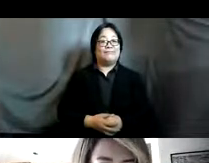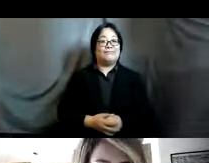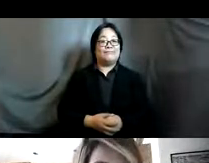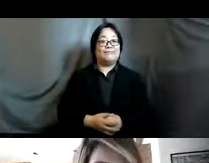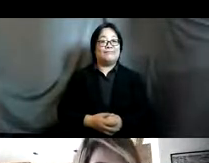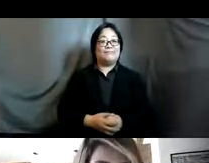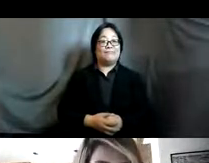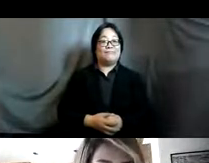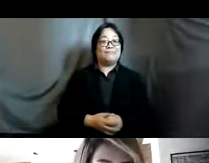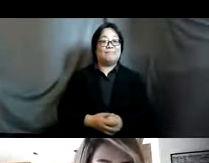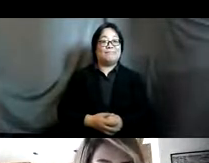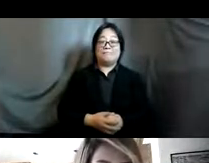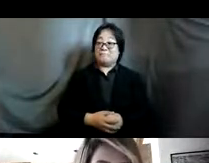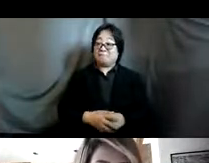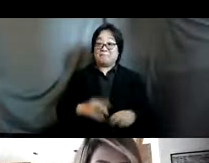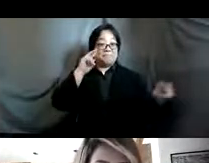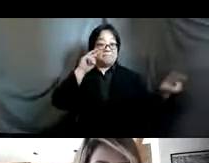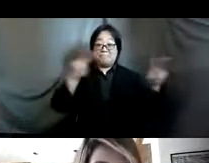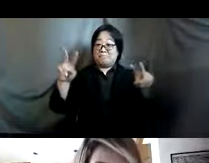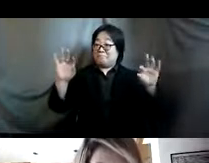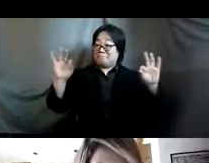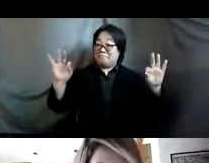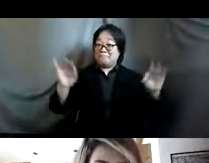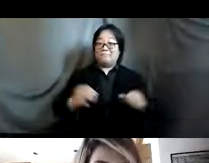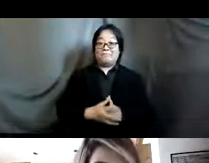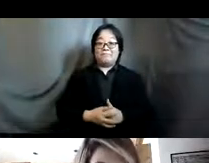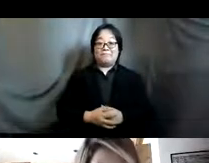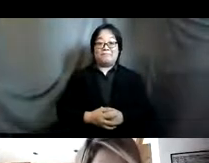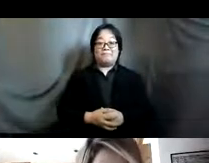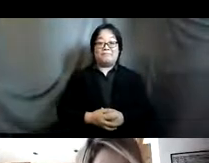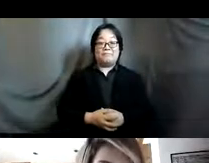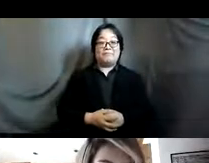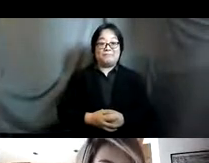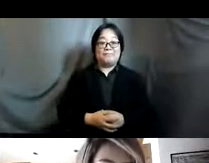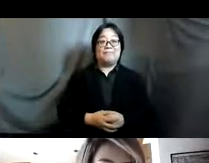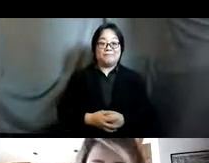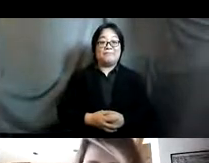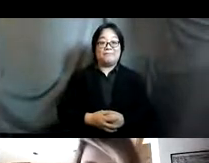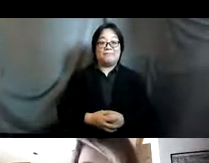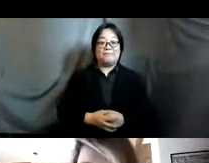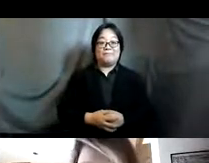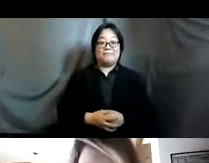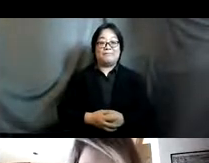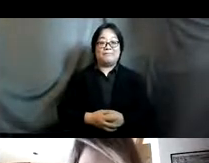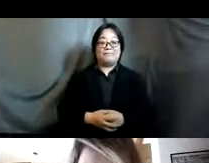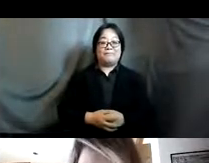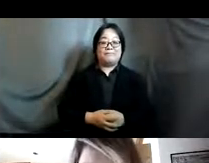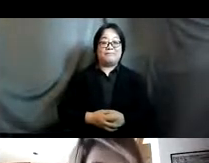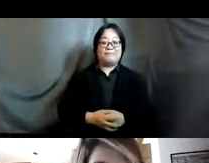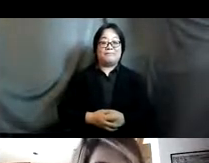so can you see my slides yes all right please make in the presentation